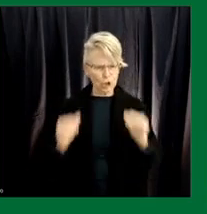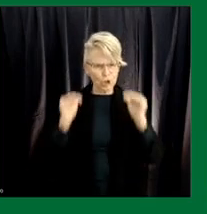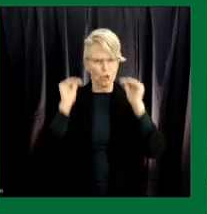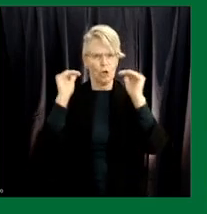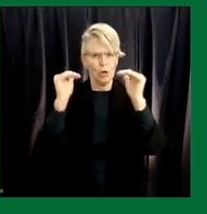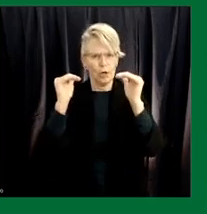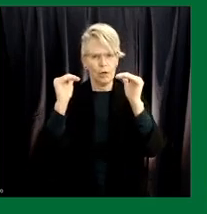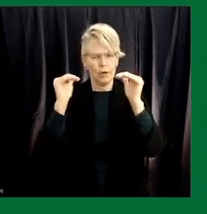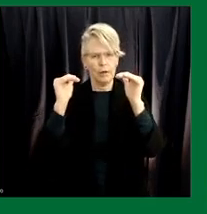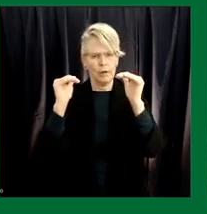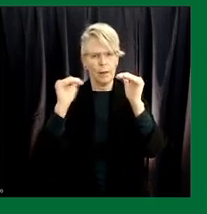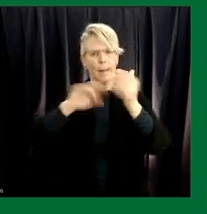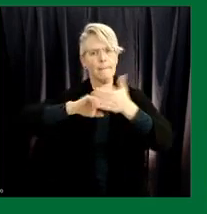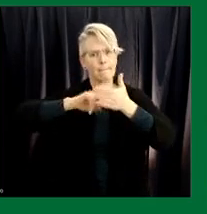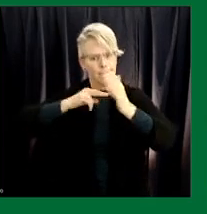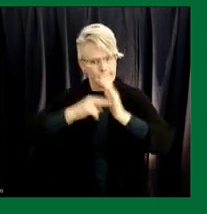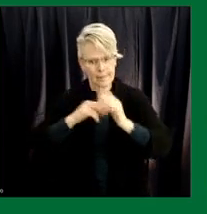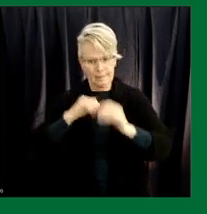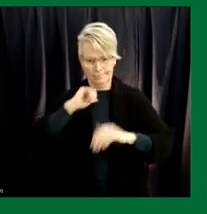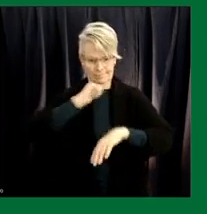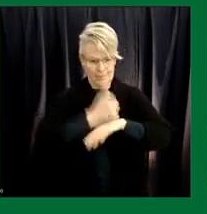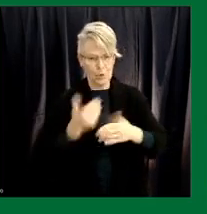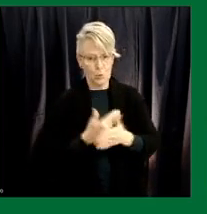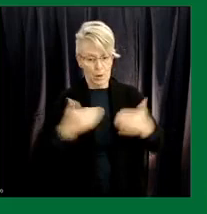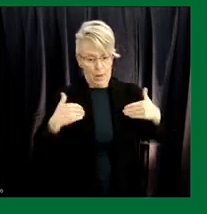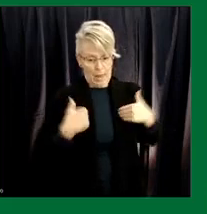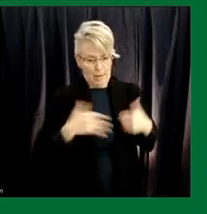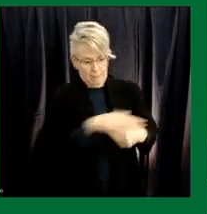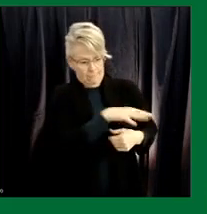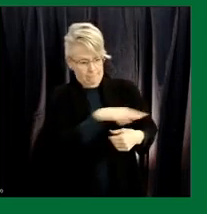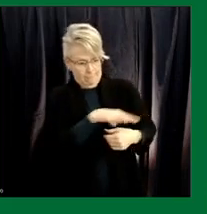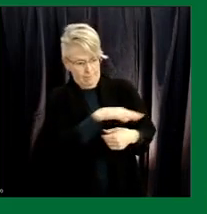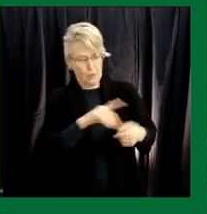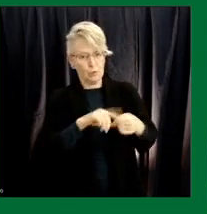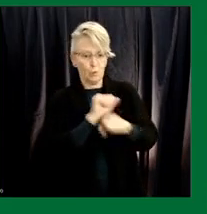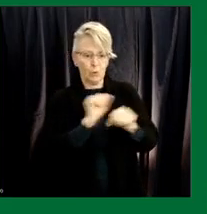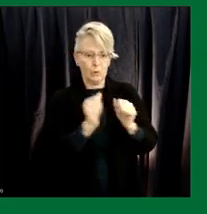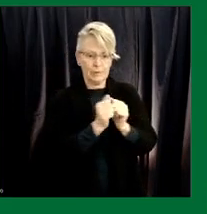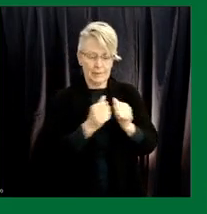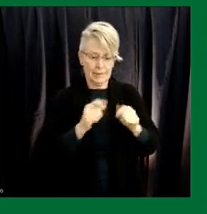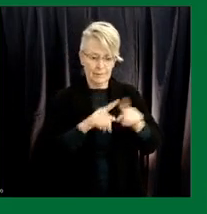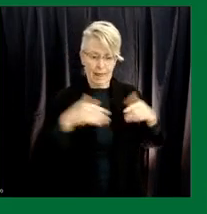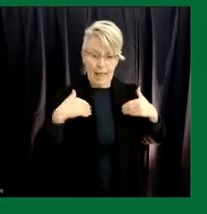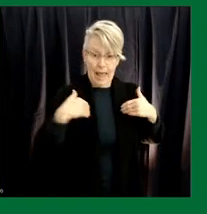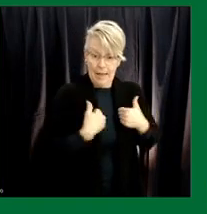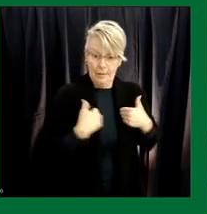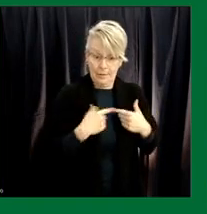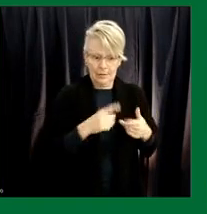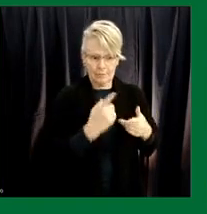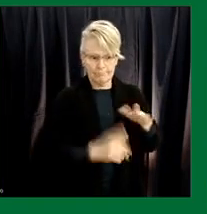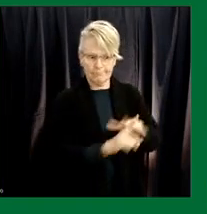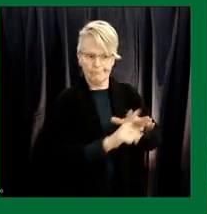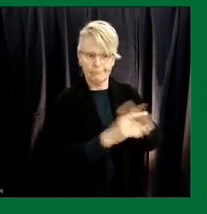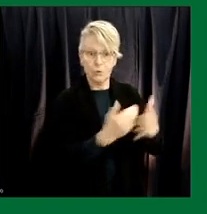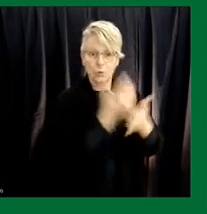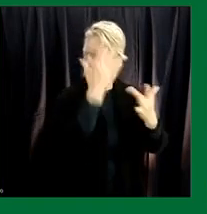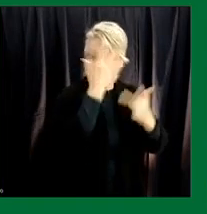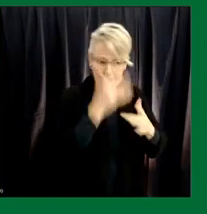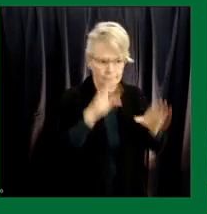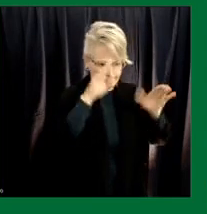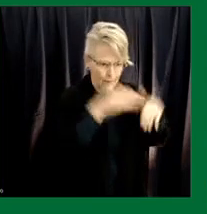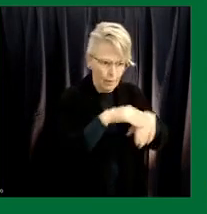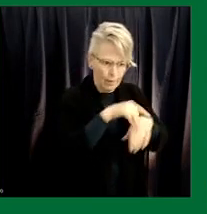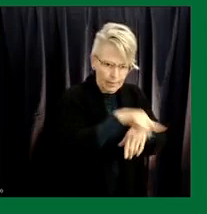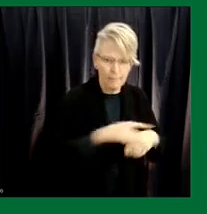allow us to build a new animal facility to be able to work with those animals from which these new diseases emerge and that includes